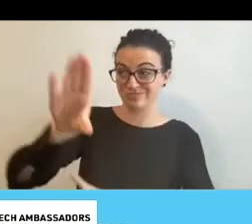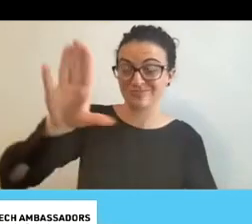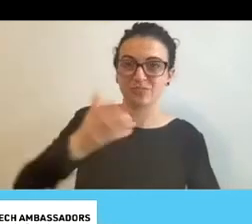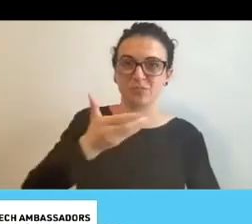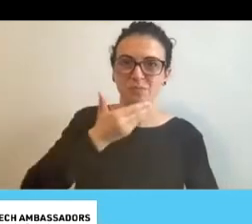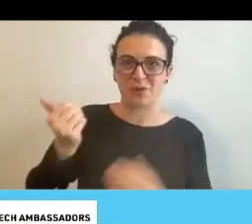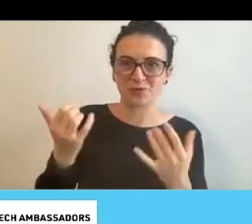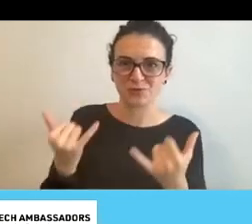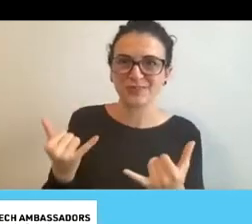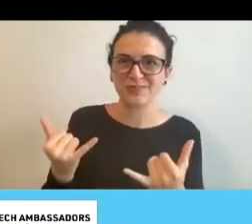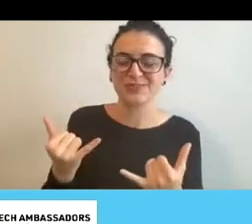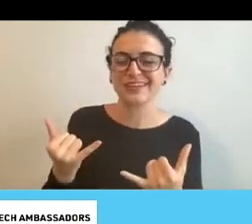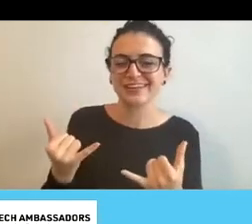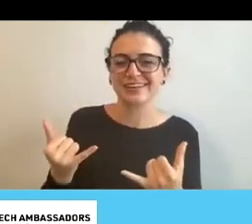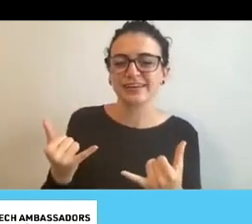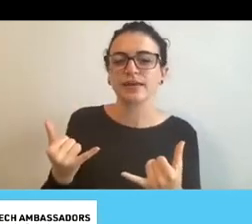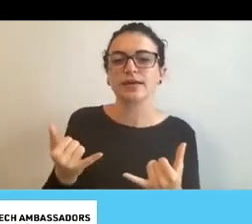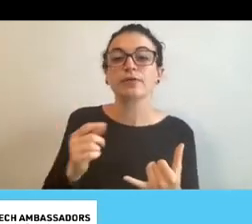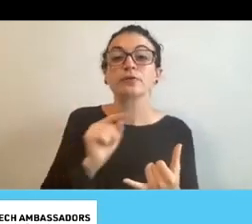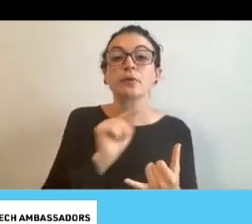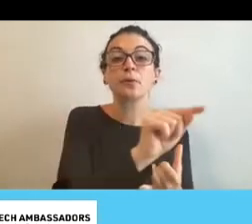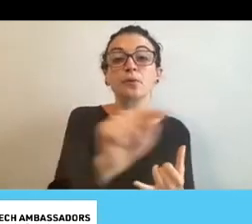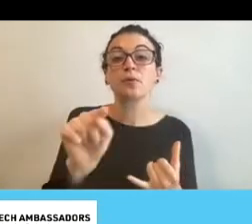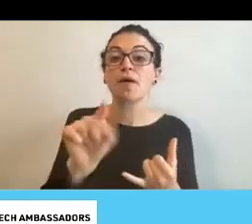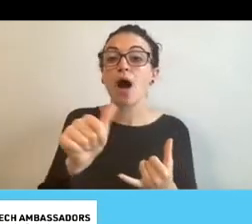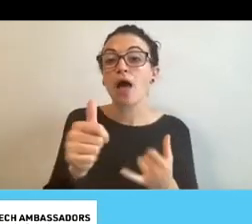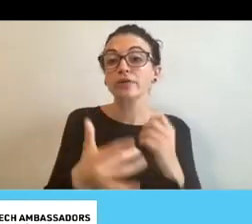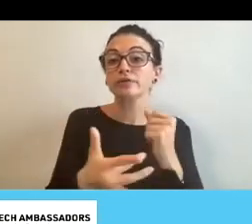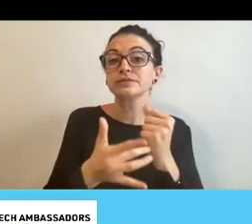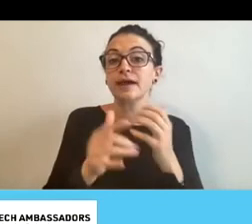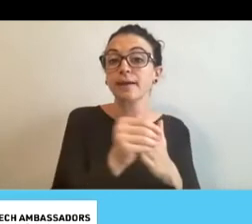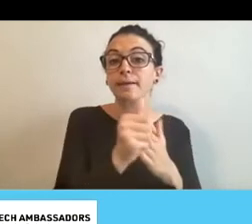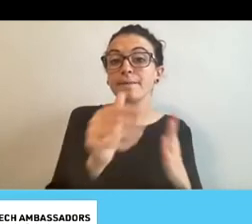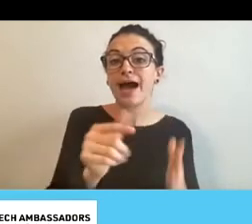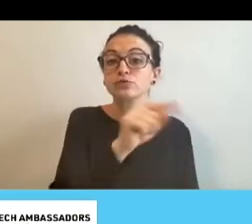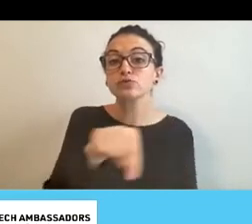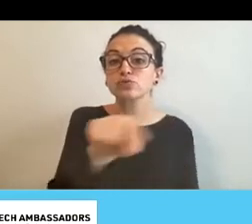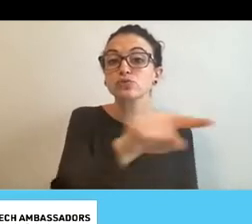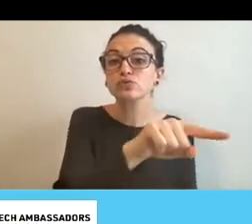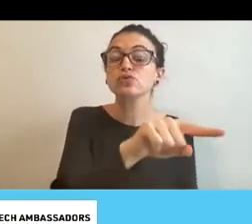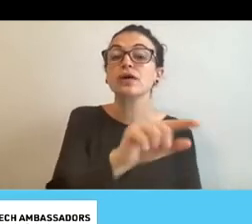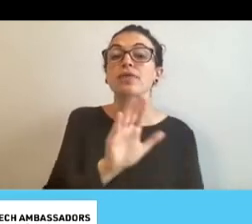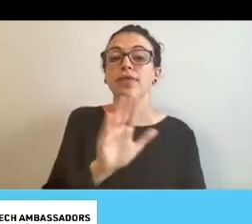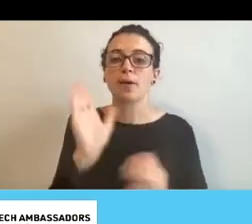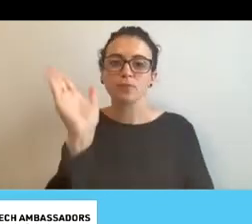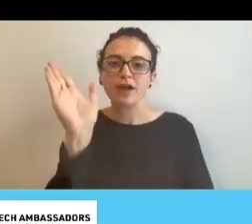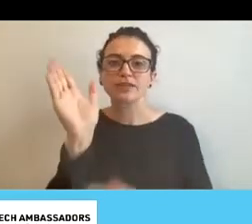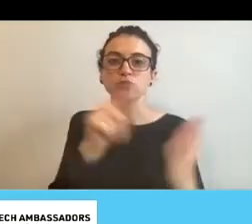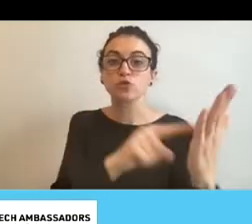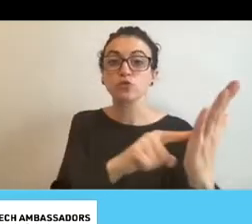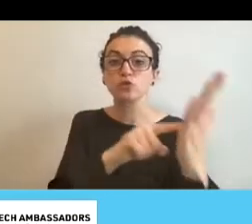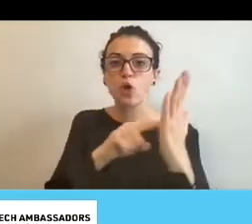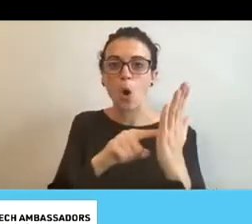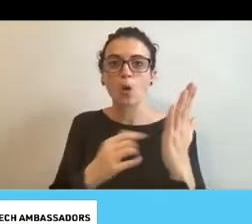a few things that they have shown in their presentations, I'm actually